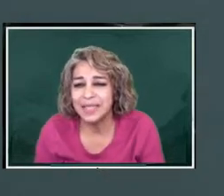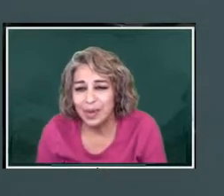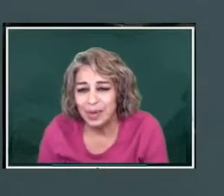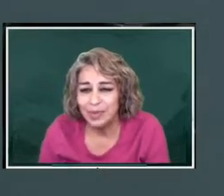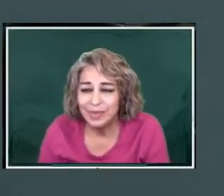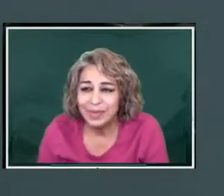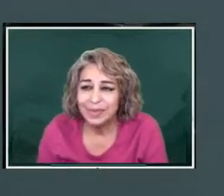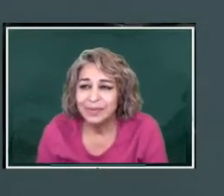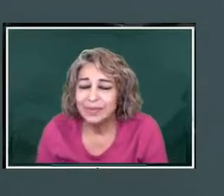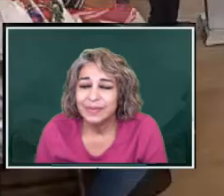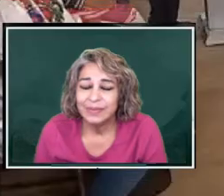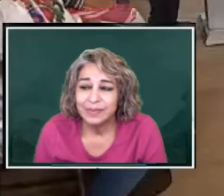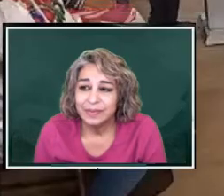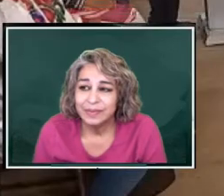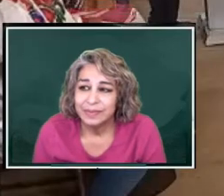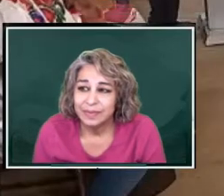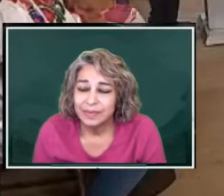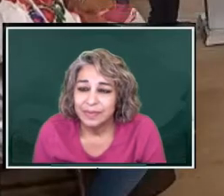Mexico.